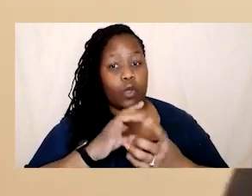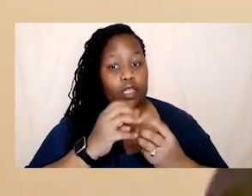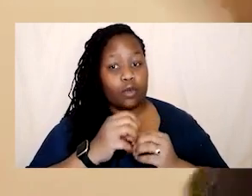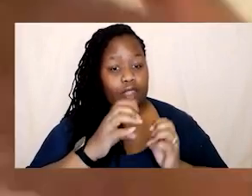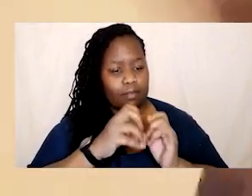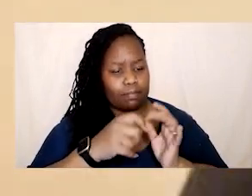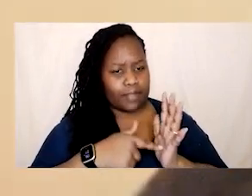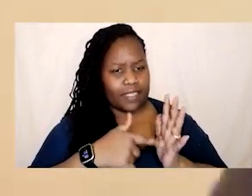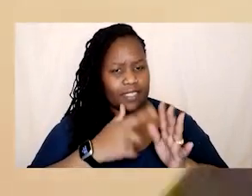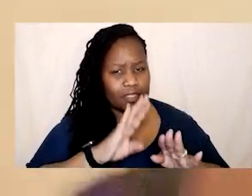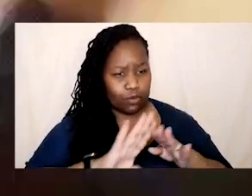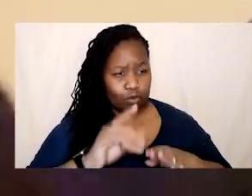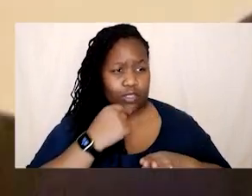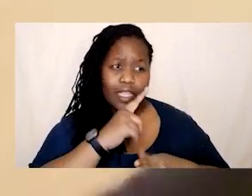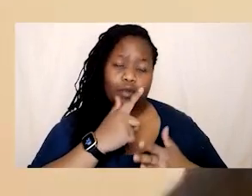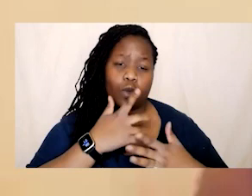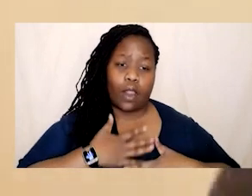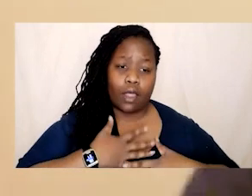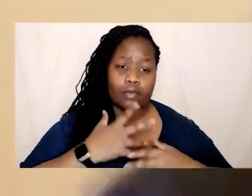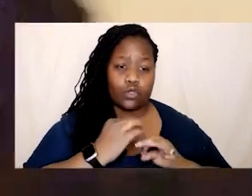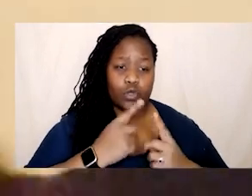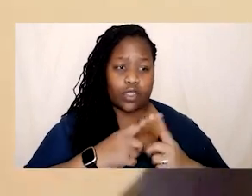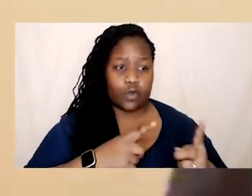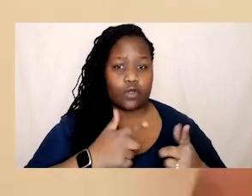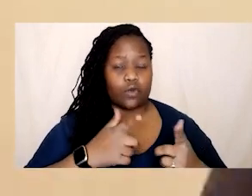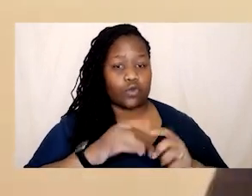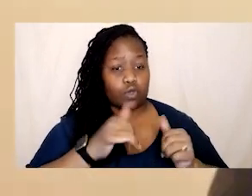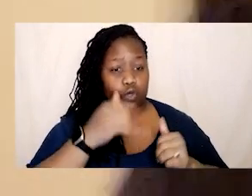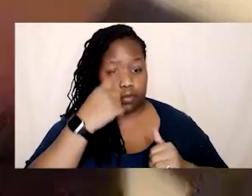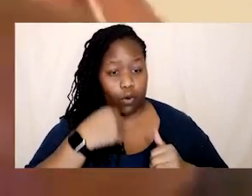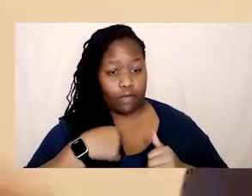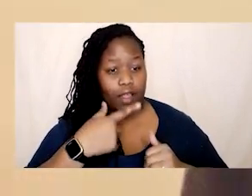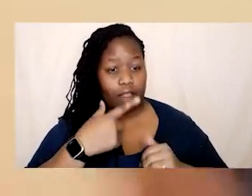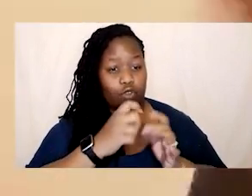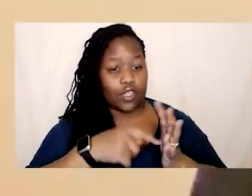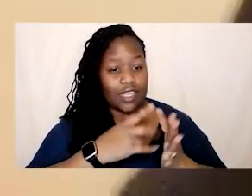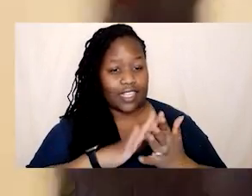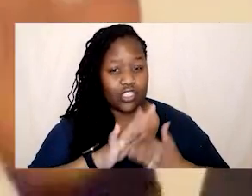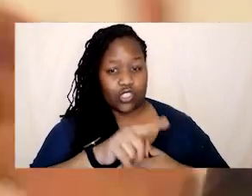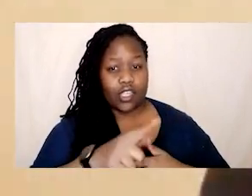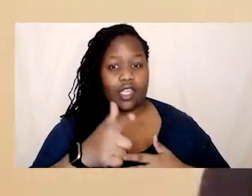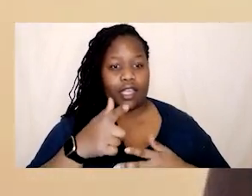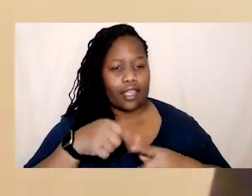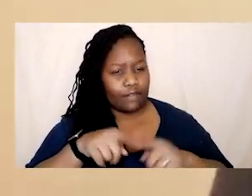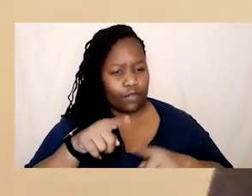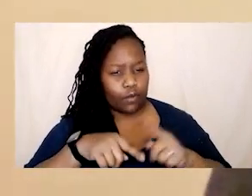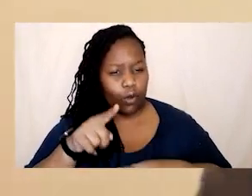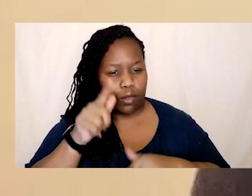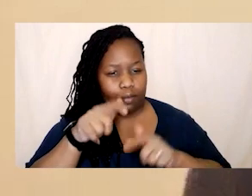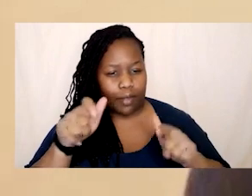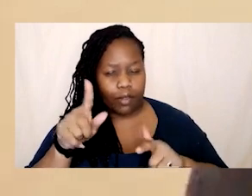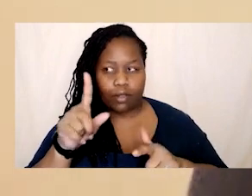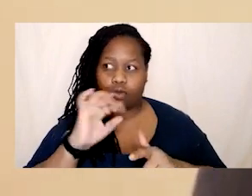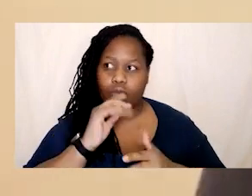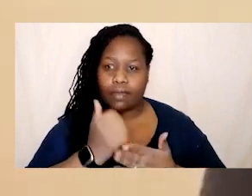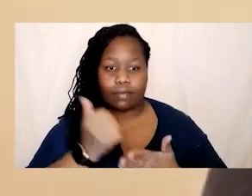work with you we'd love to do like it's all great right like good profiling for glitch good to get the message out there to that to football heads as well like this is amazing but we said to